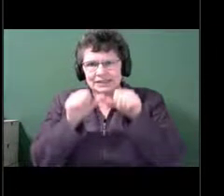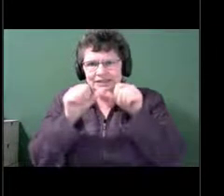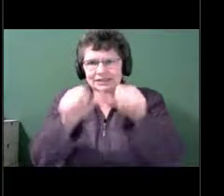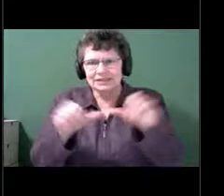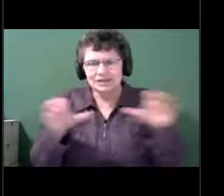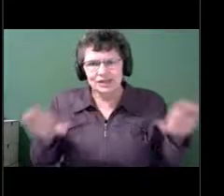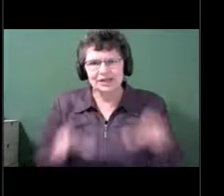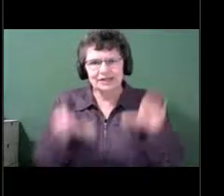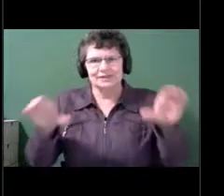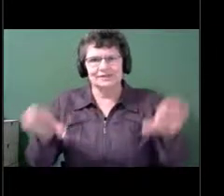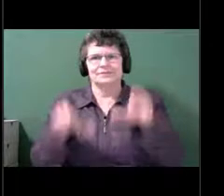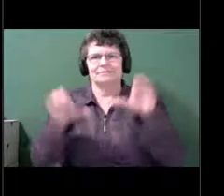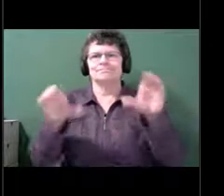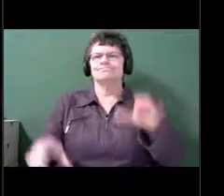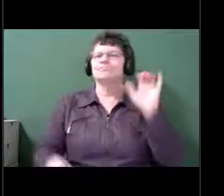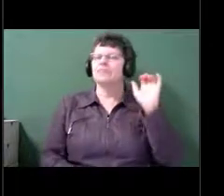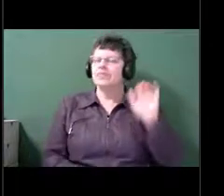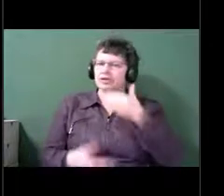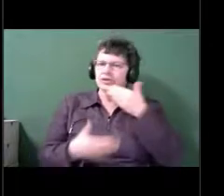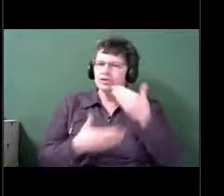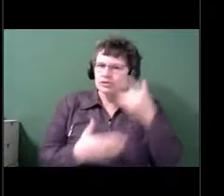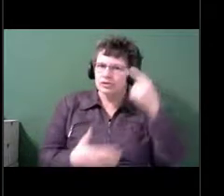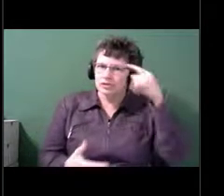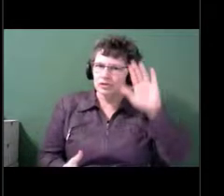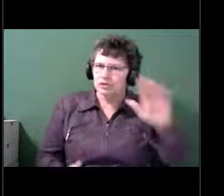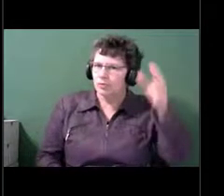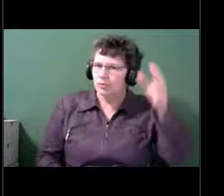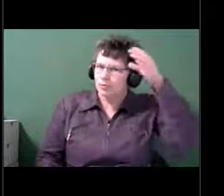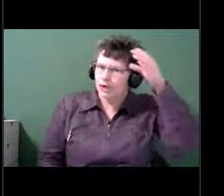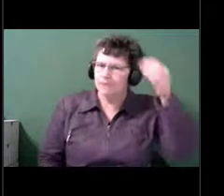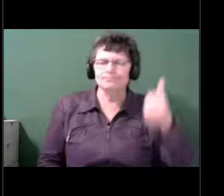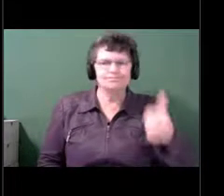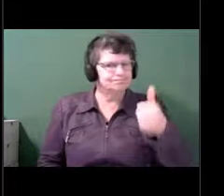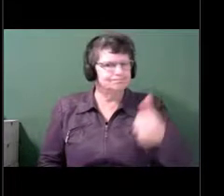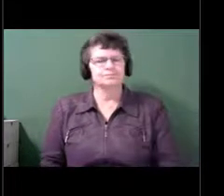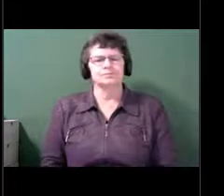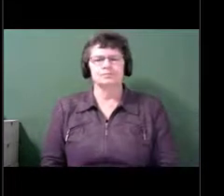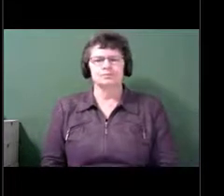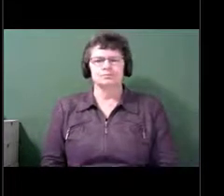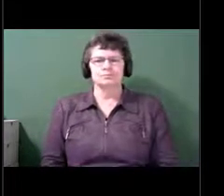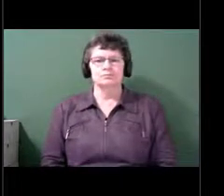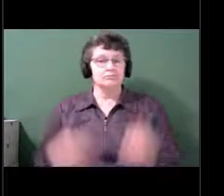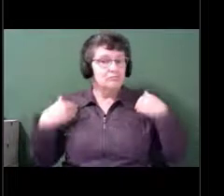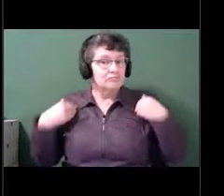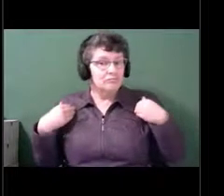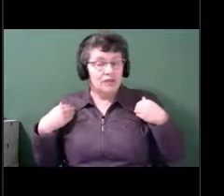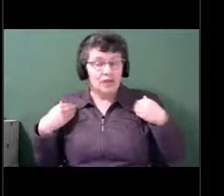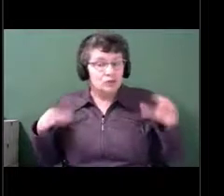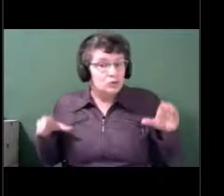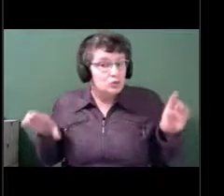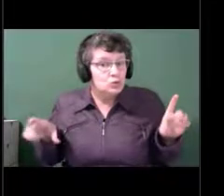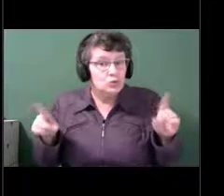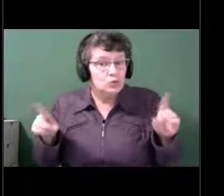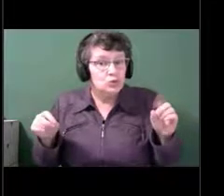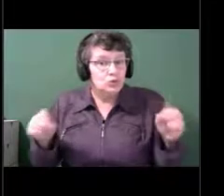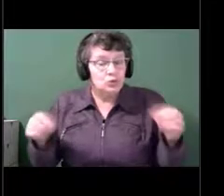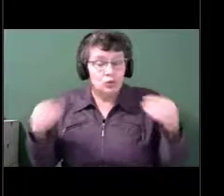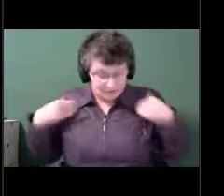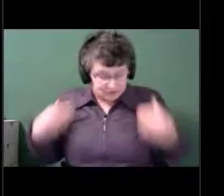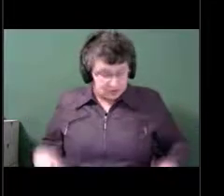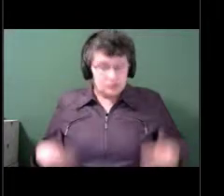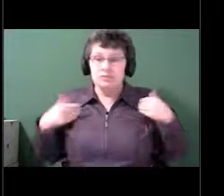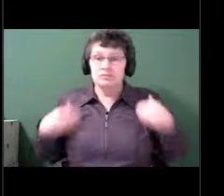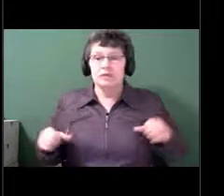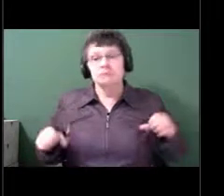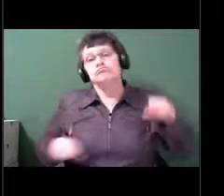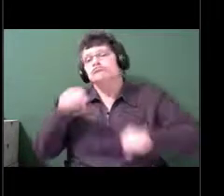And those activities could be physical activities. They could be cognitive activities. They could be